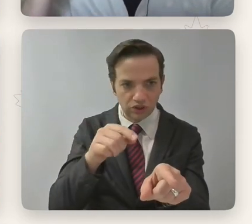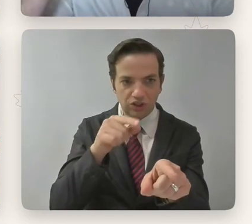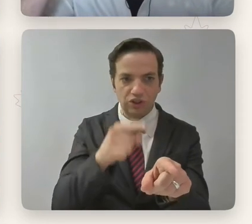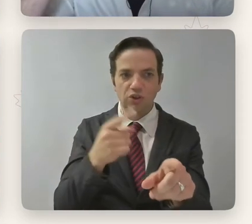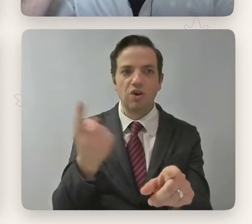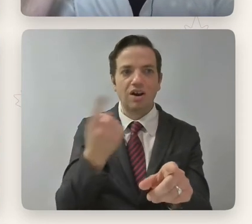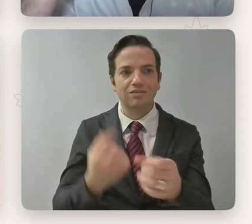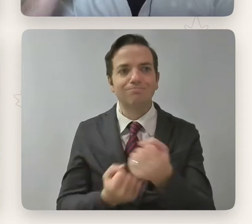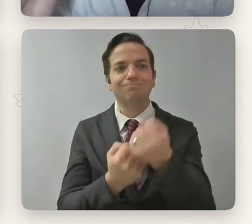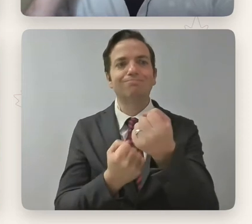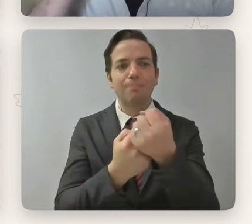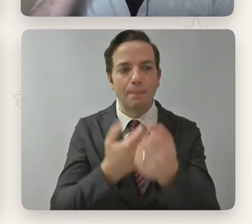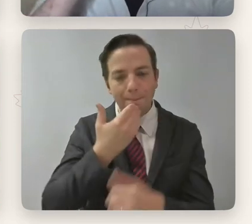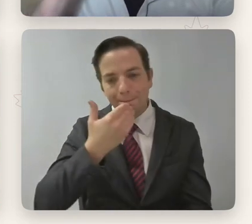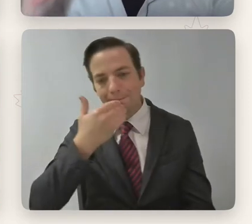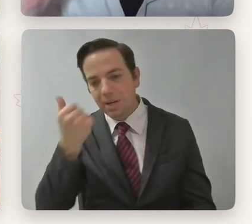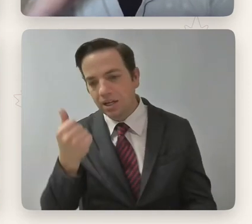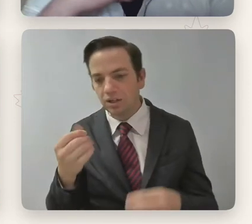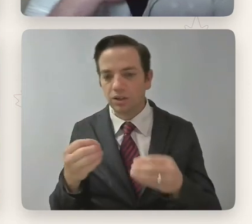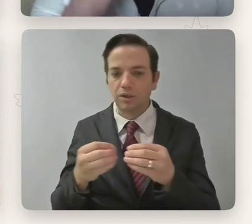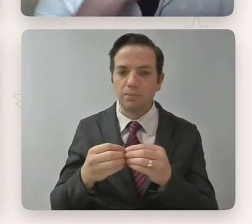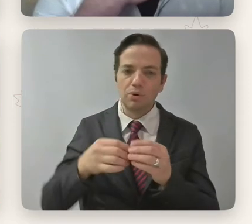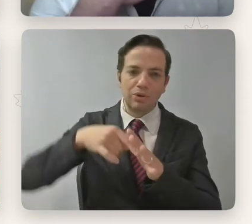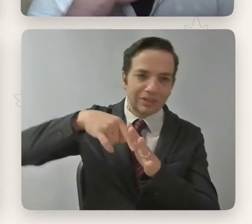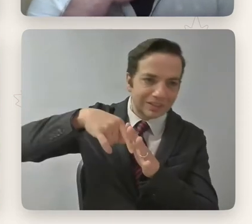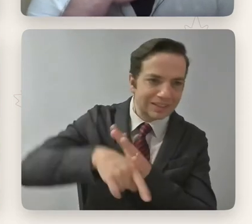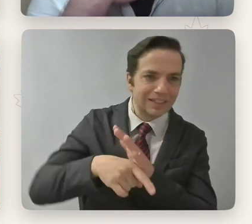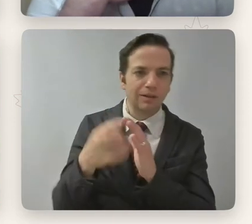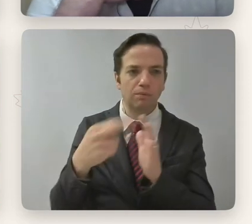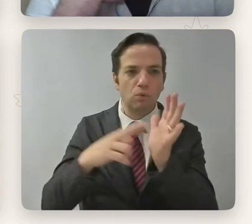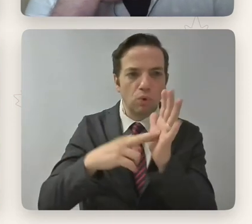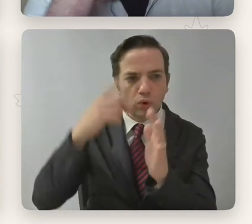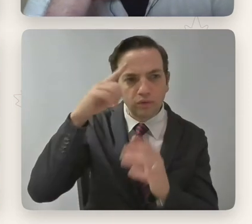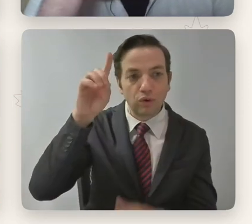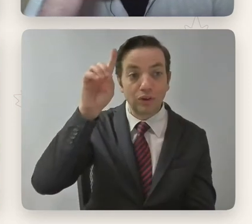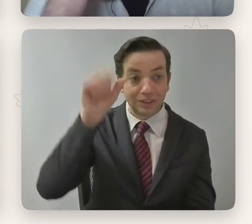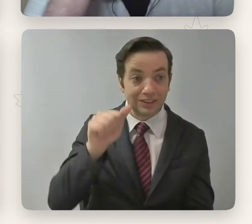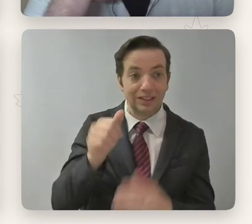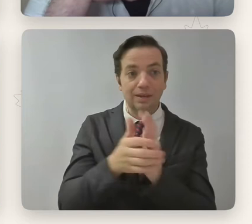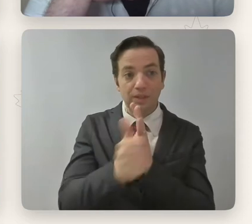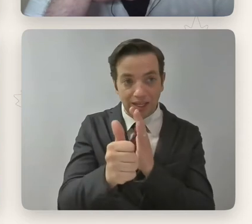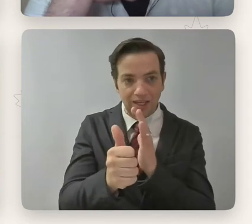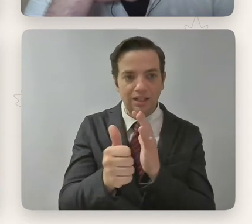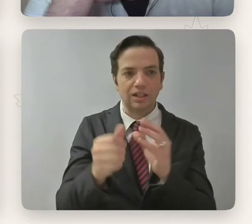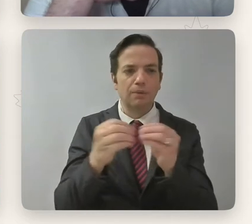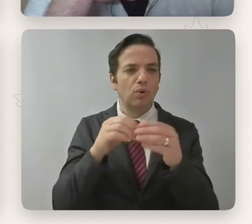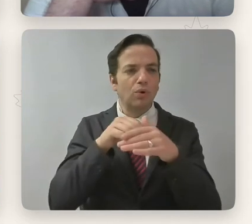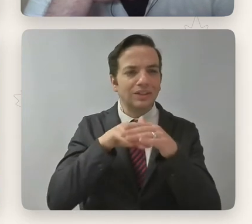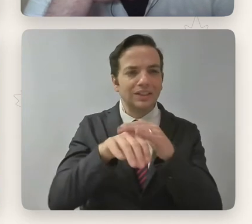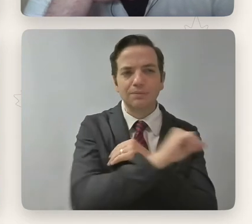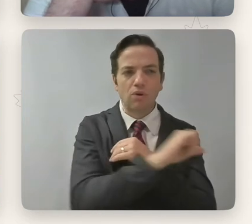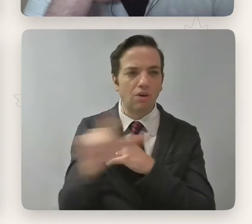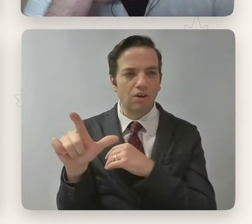more interesting roles for disabled talent, as well as increasing accessibility across the industry. Uh, I can't remember what,